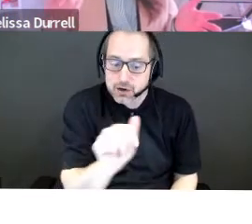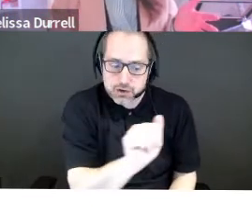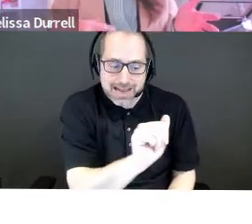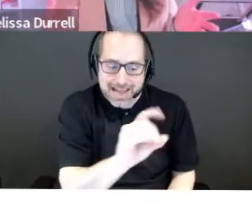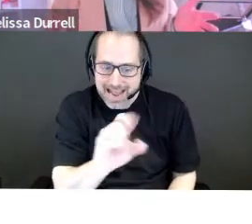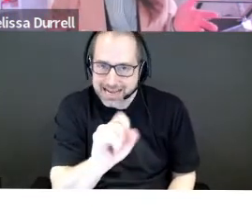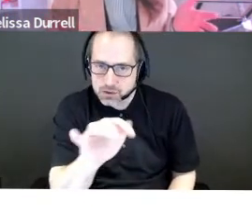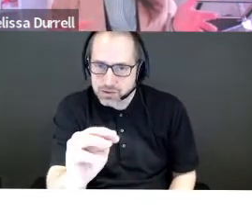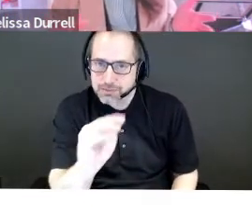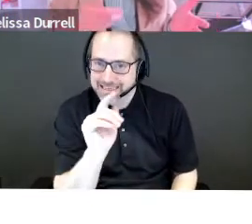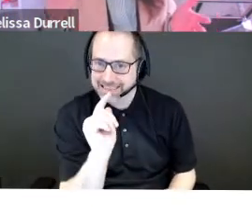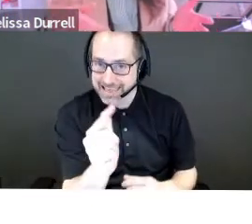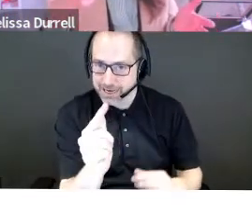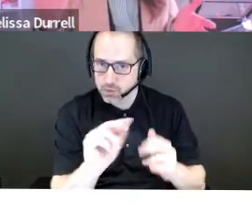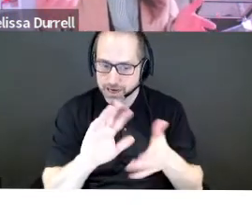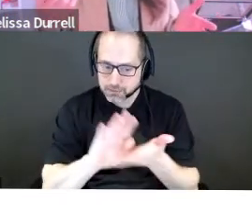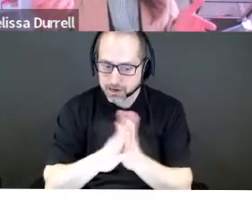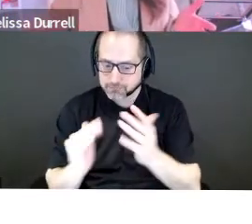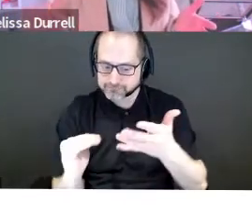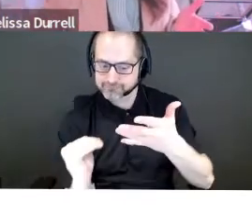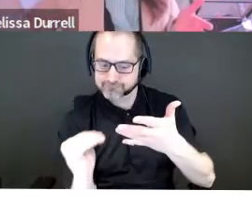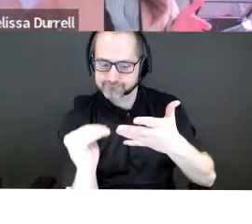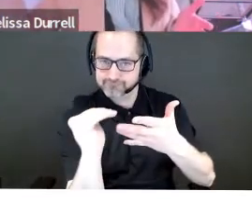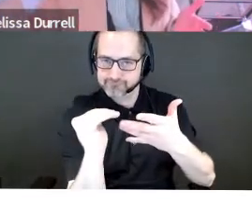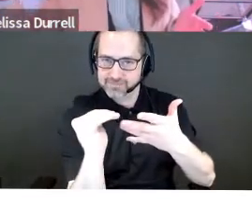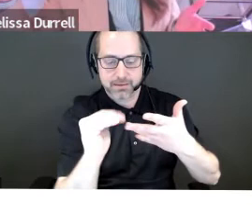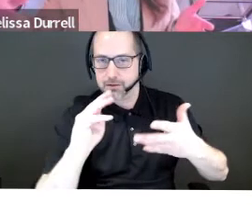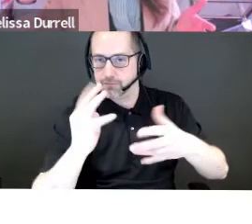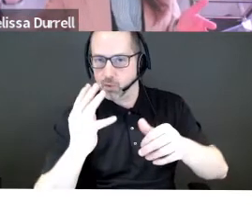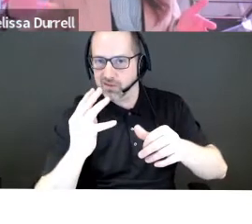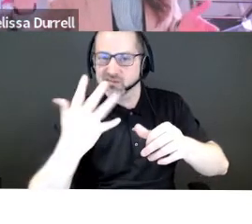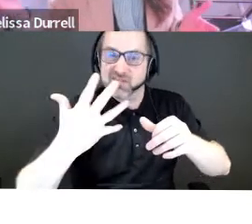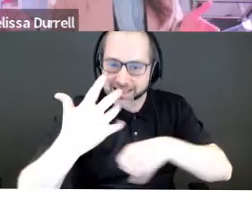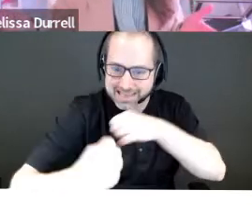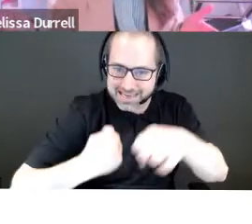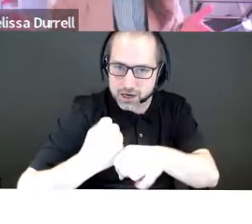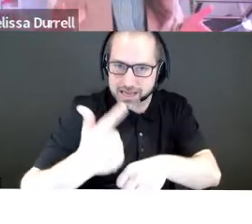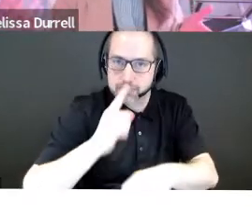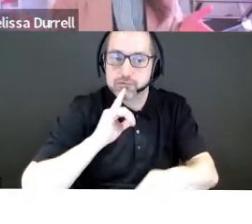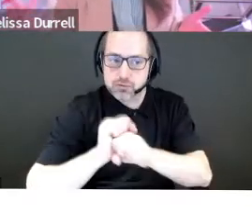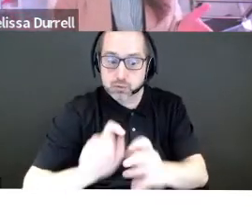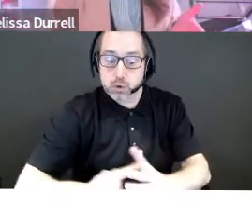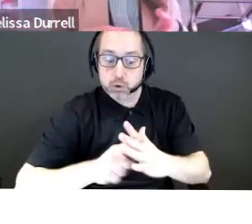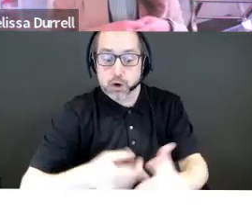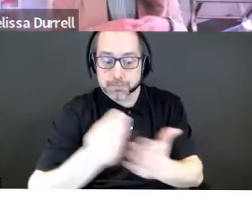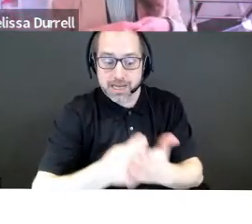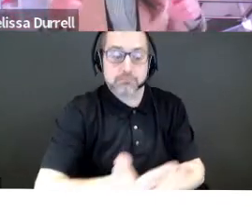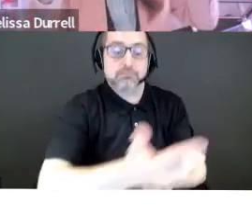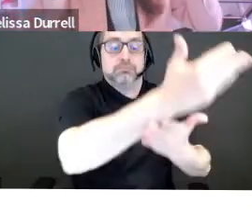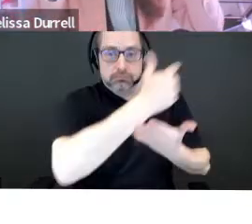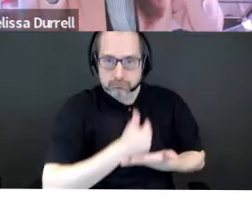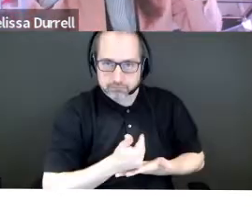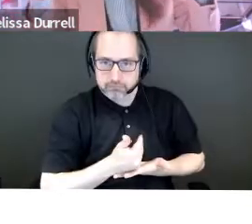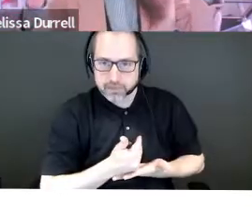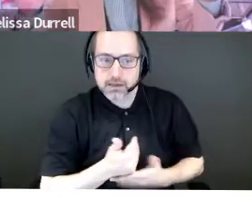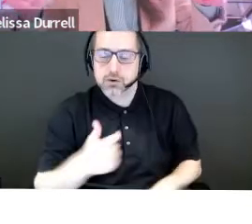certain level, uh, on your, so that's not something you're going to put into like the fourth or fifth year where you're actually going to make money off of having ads on there. So